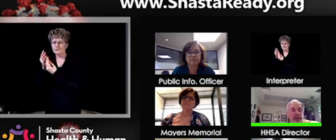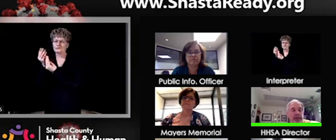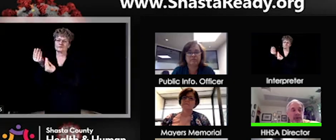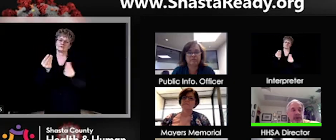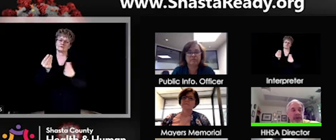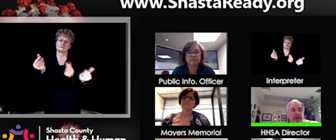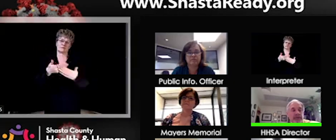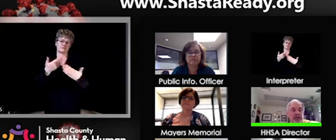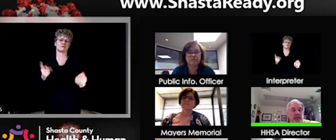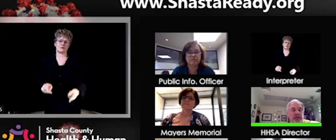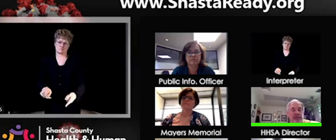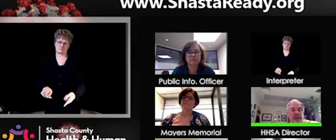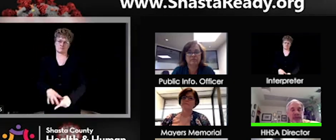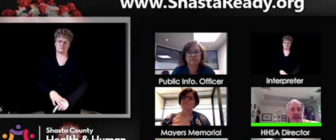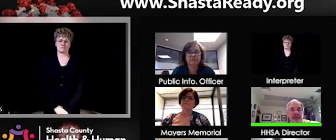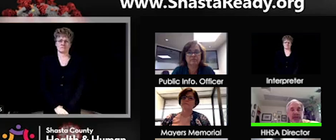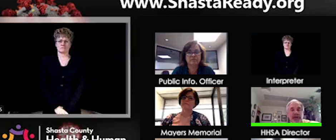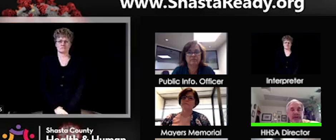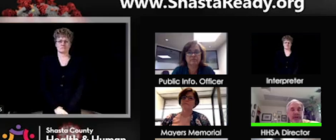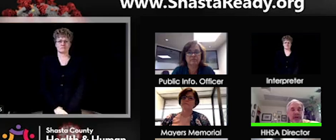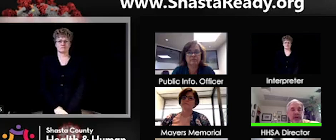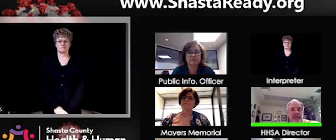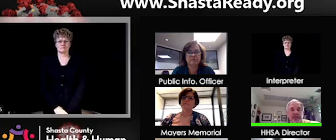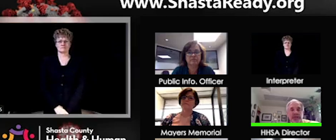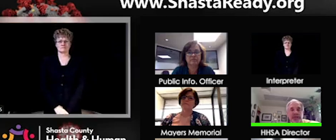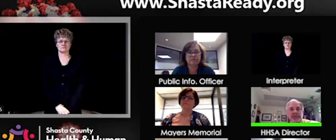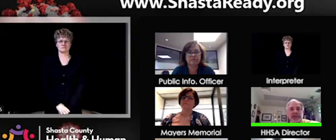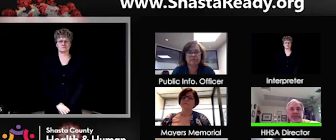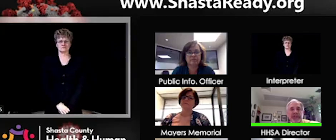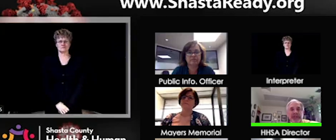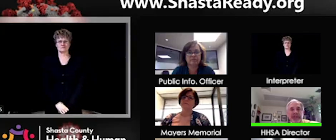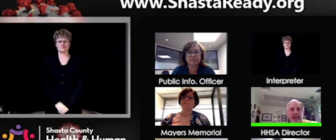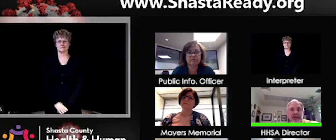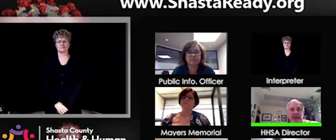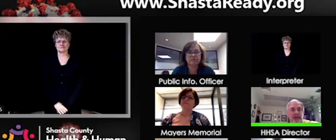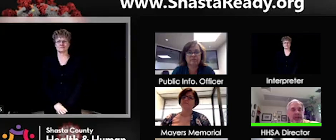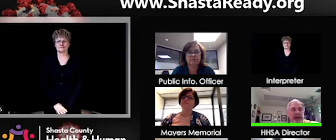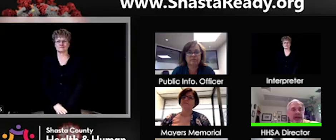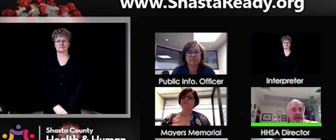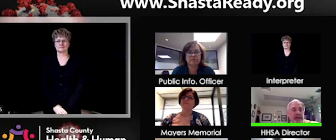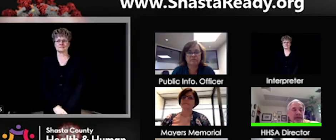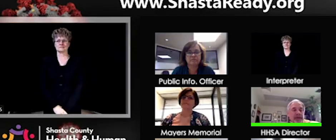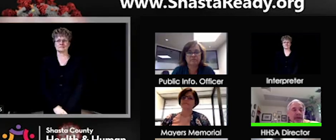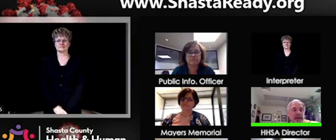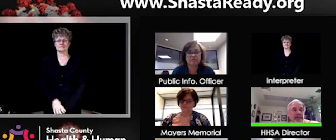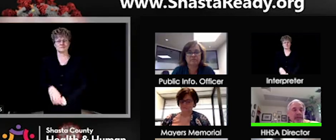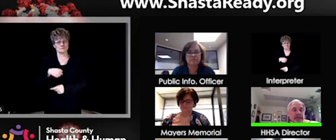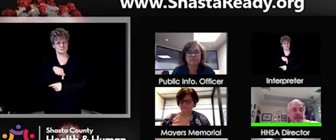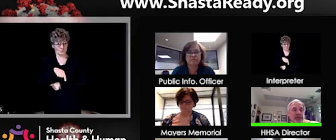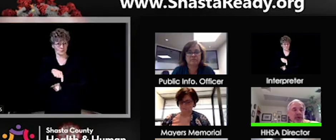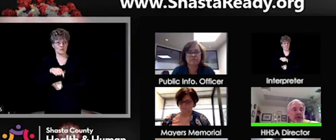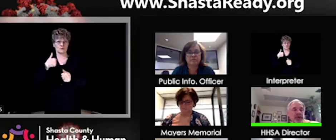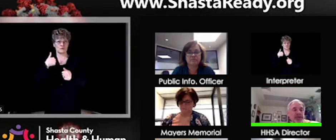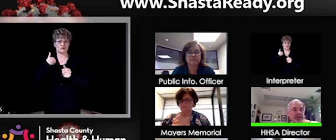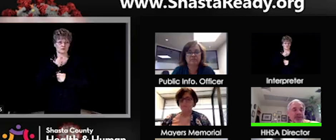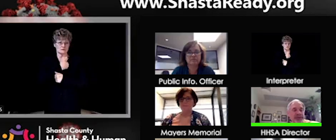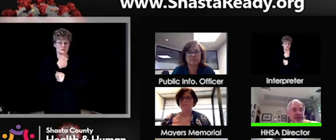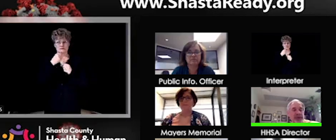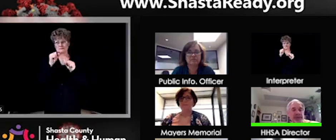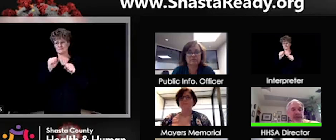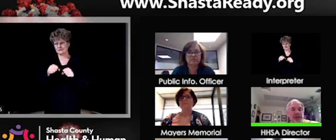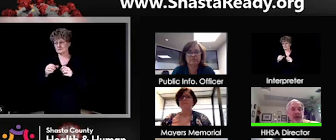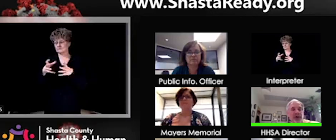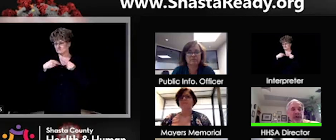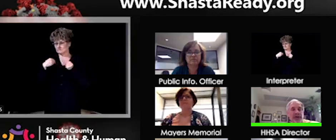think not only can we vote with our feet as Karen, Dr. Randstrom is suggesting, and I agree with that, uh, business owners